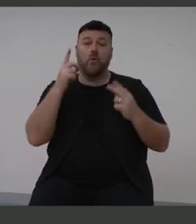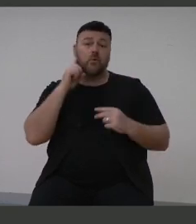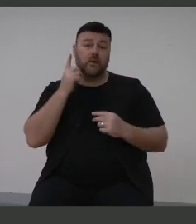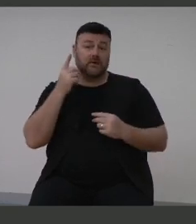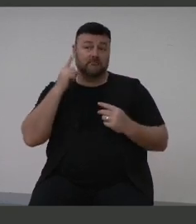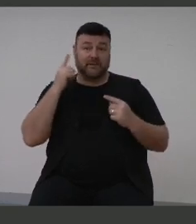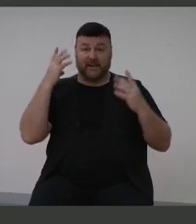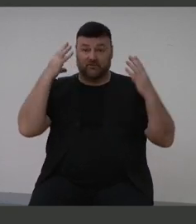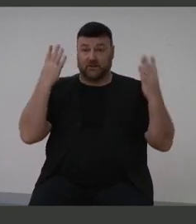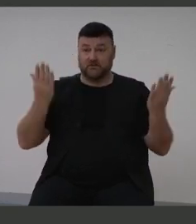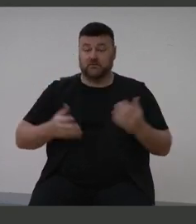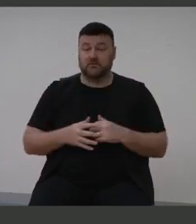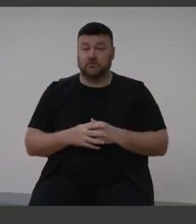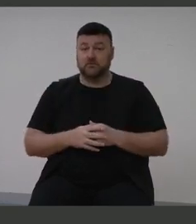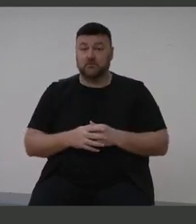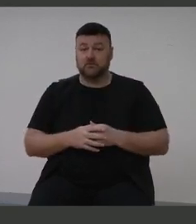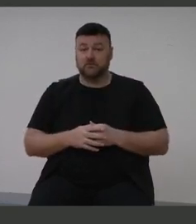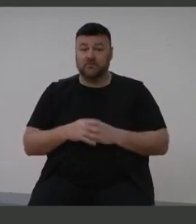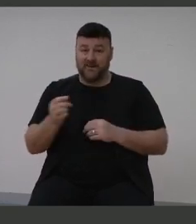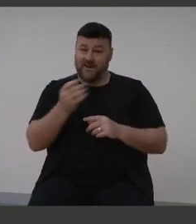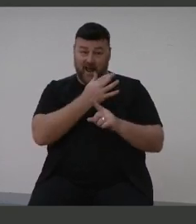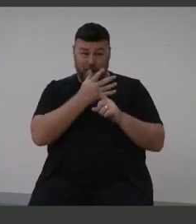her after a number of years going in silence.